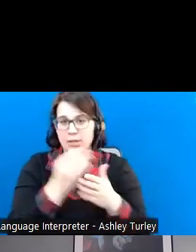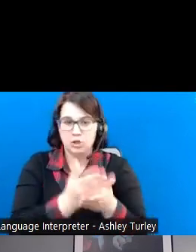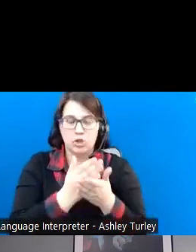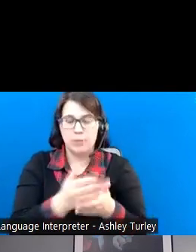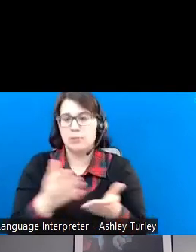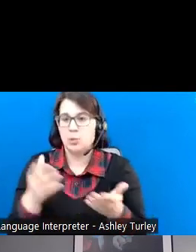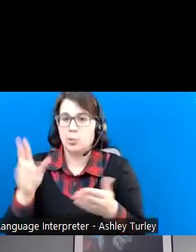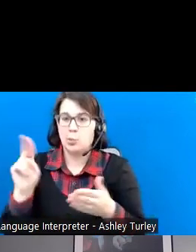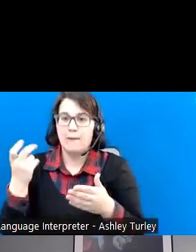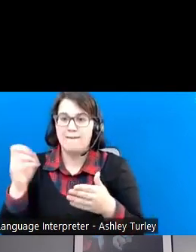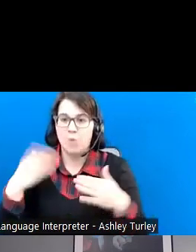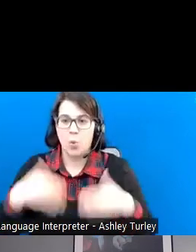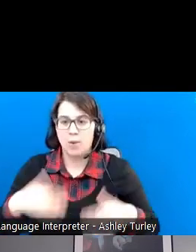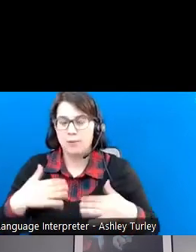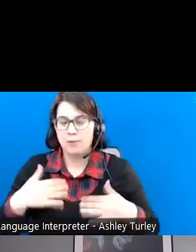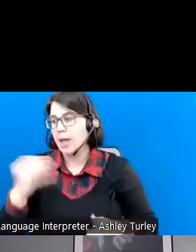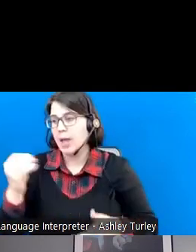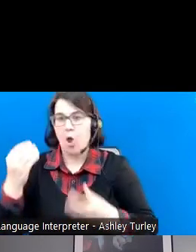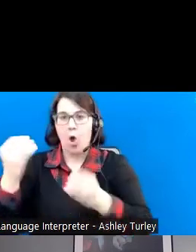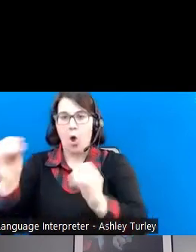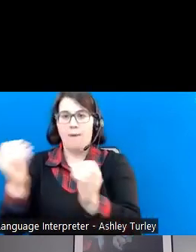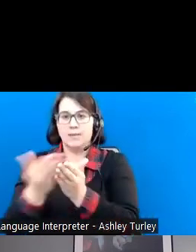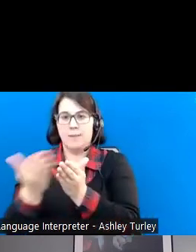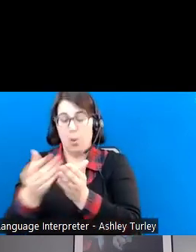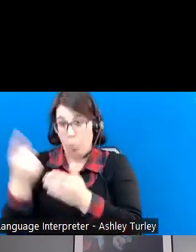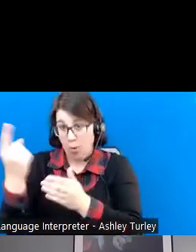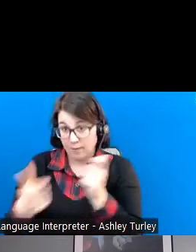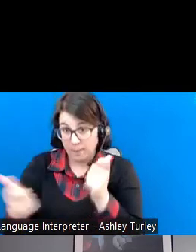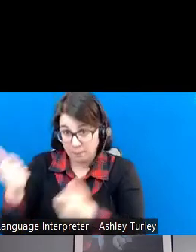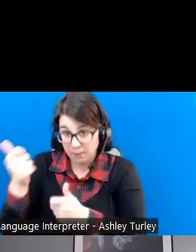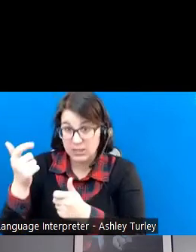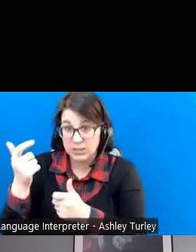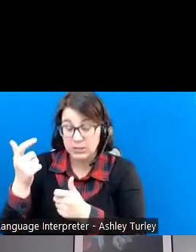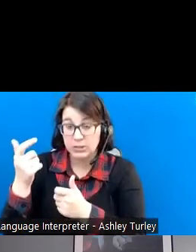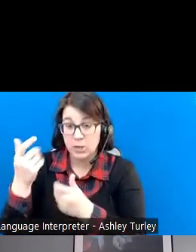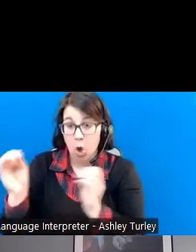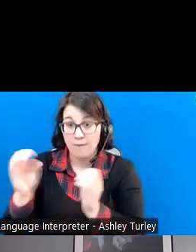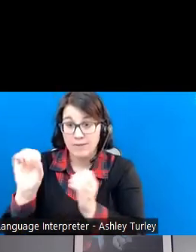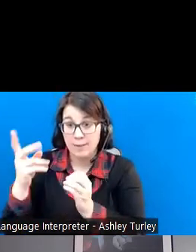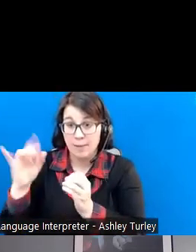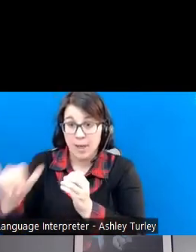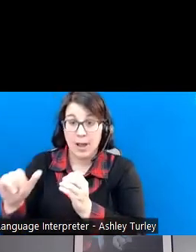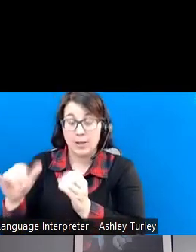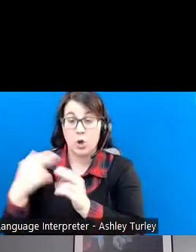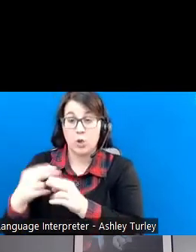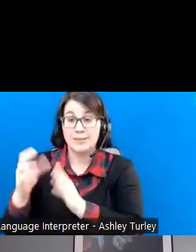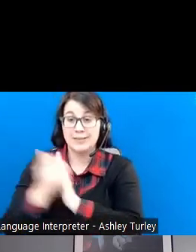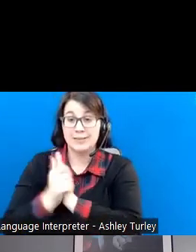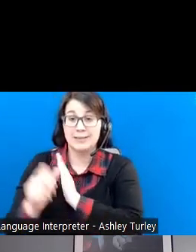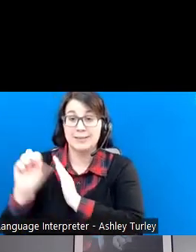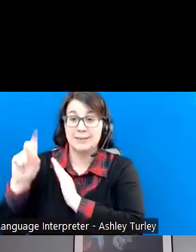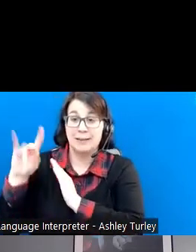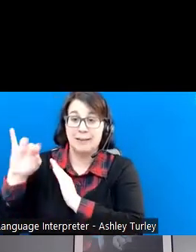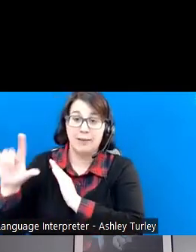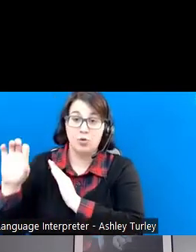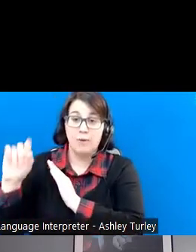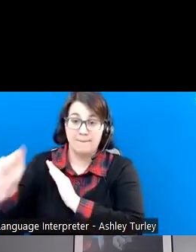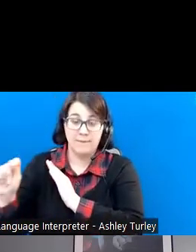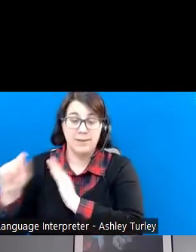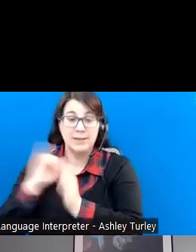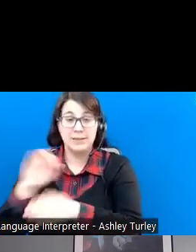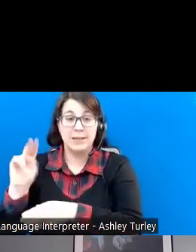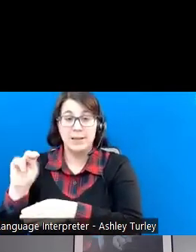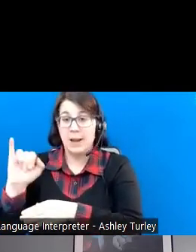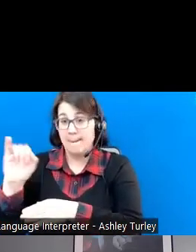major office supply companies in America, Skillcraft, is a NIB agency, the National Industries